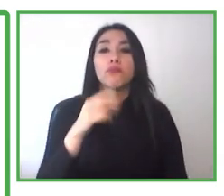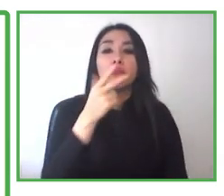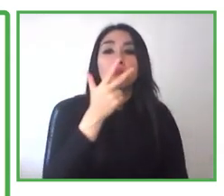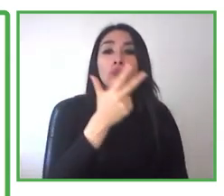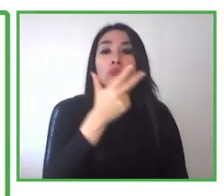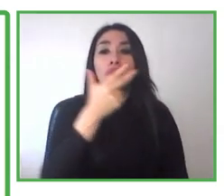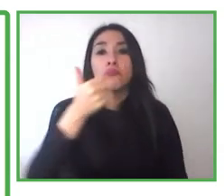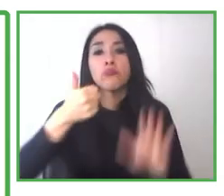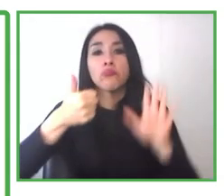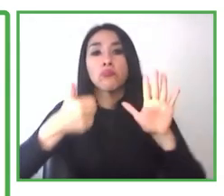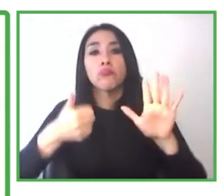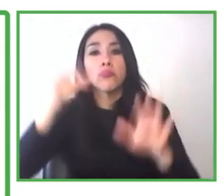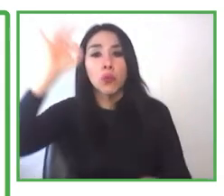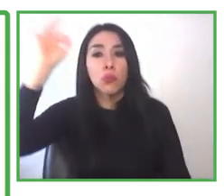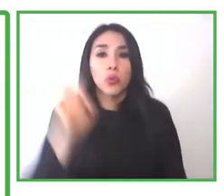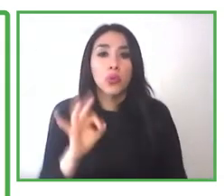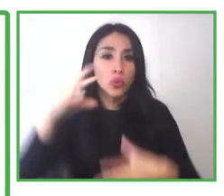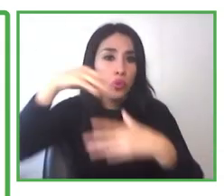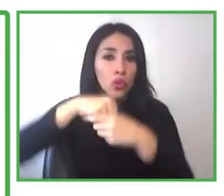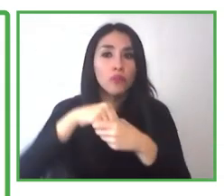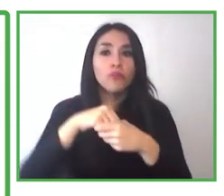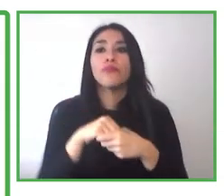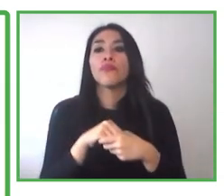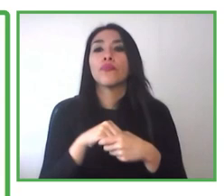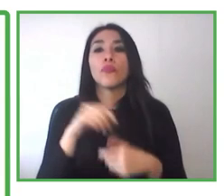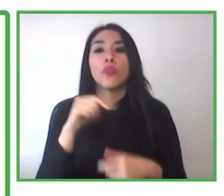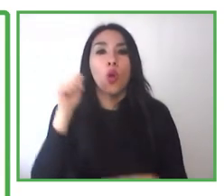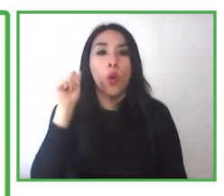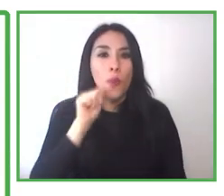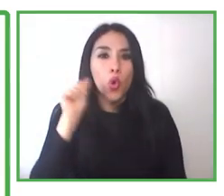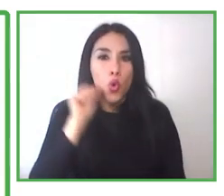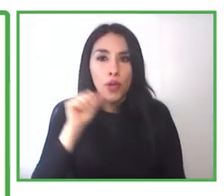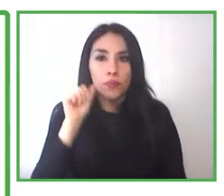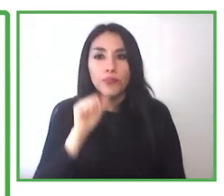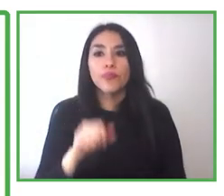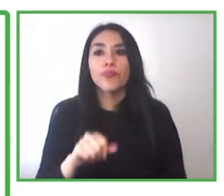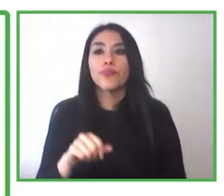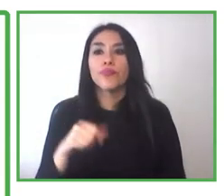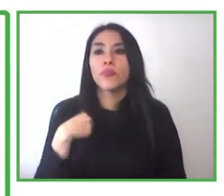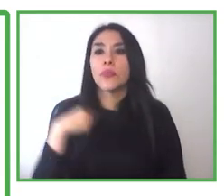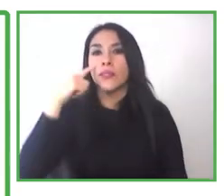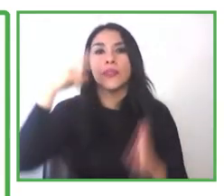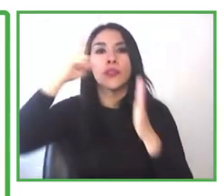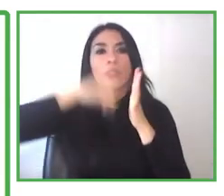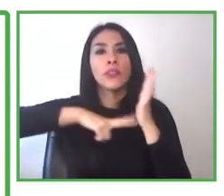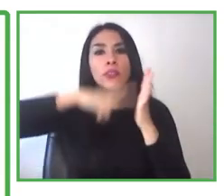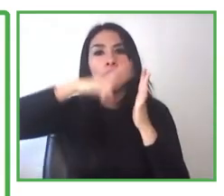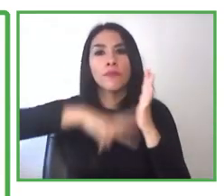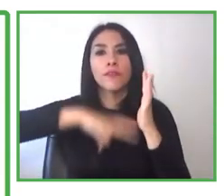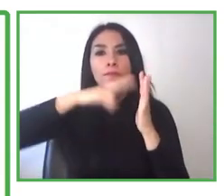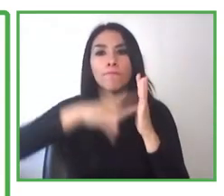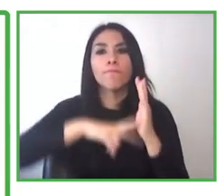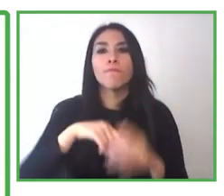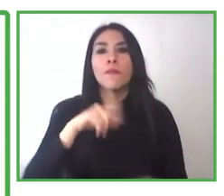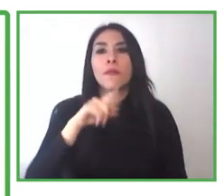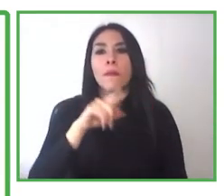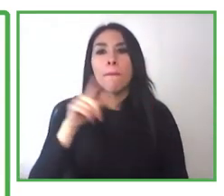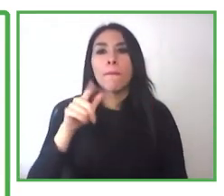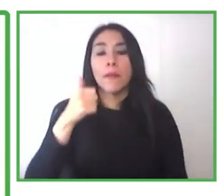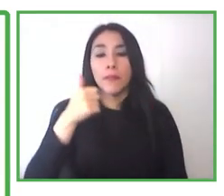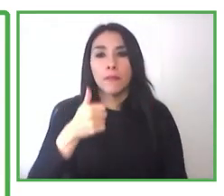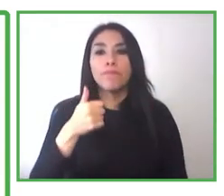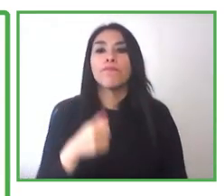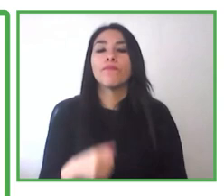and approximately 176,000